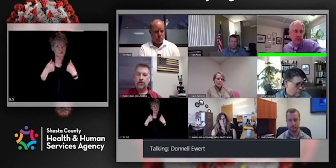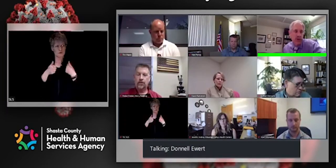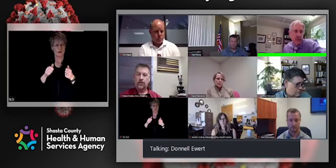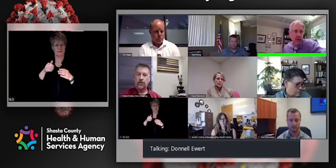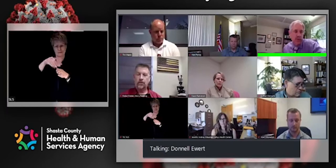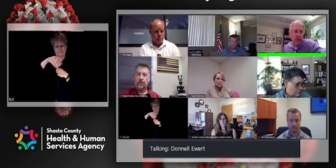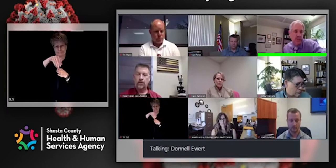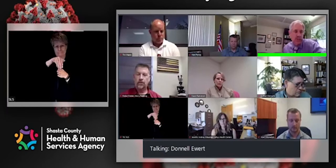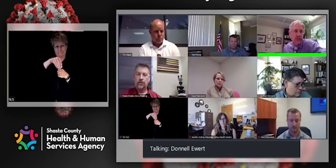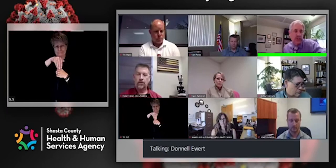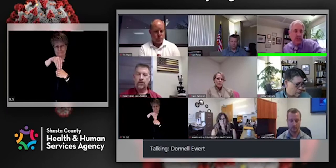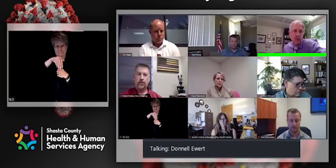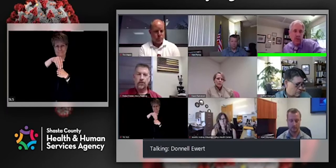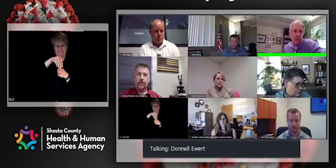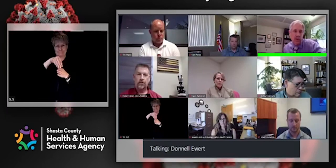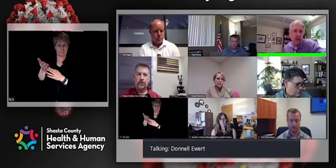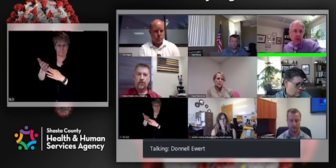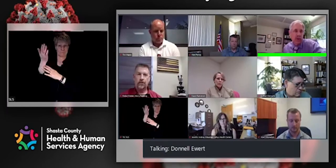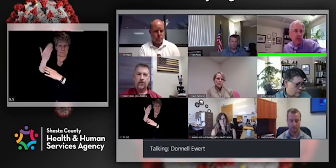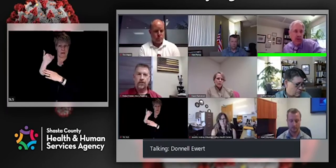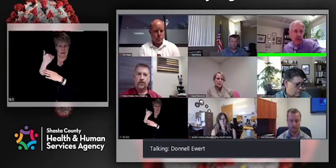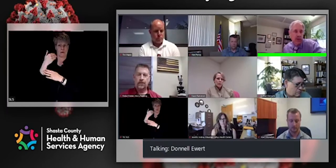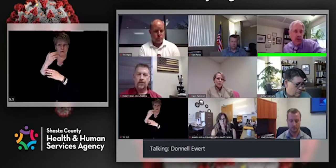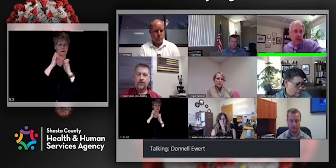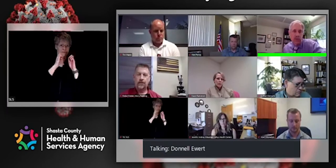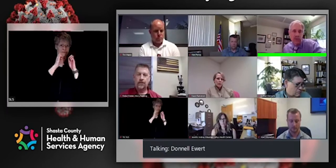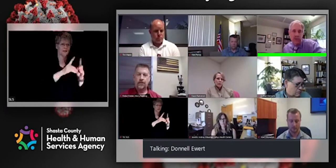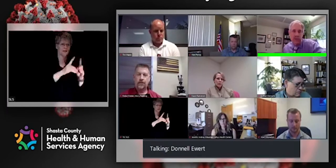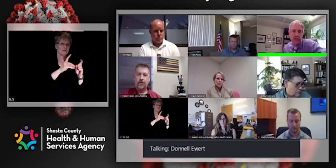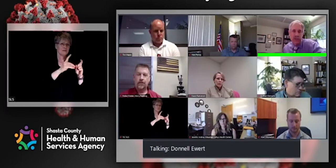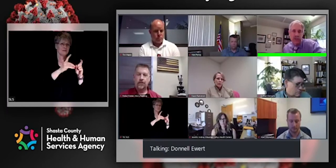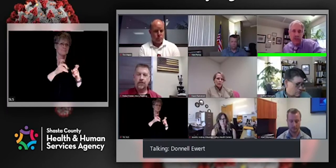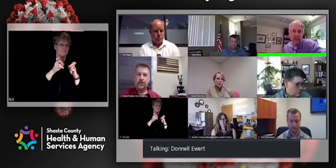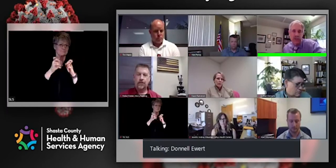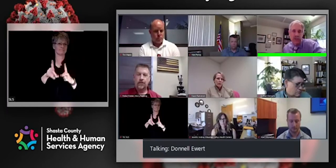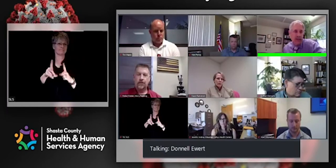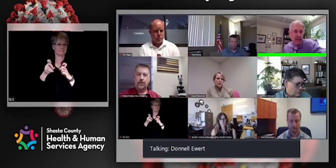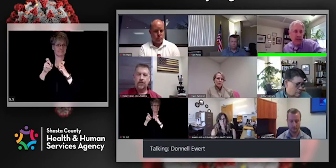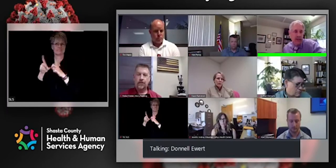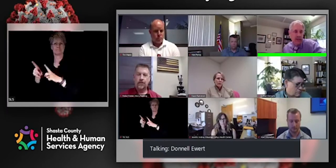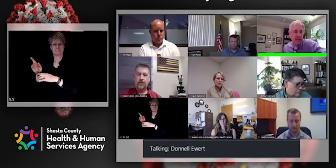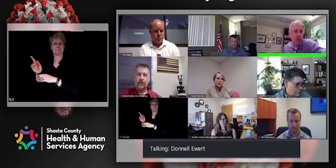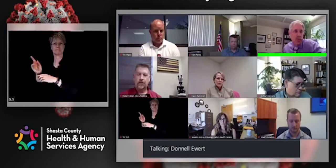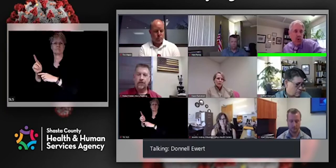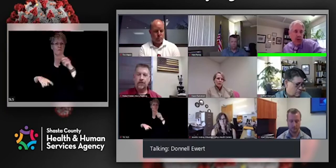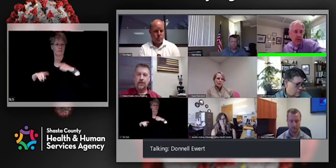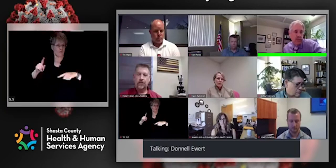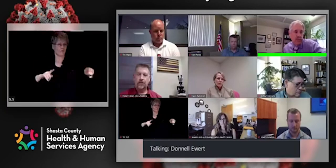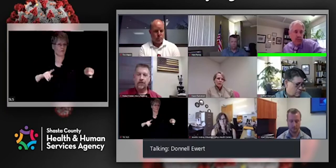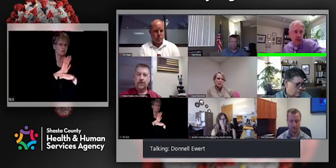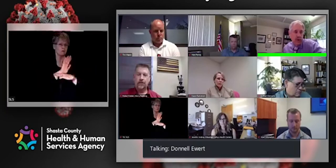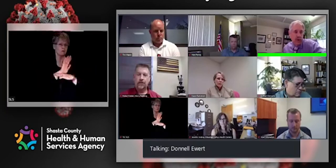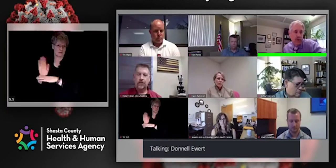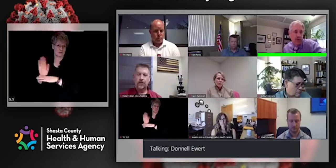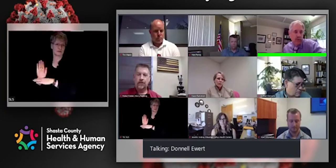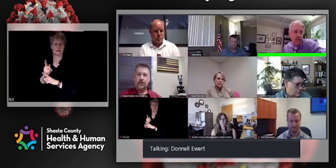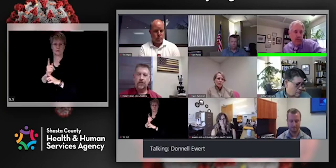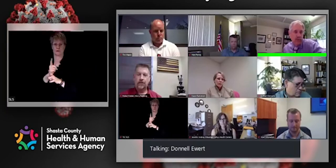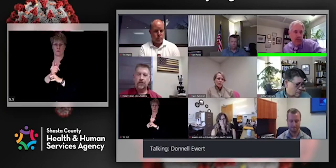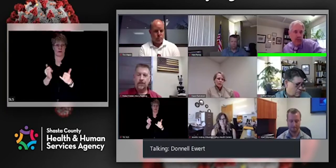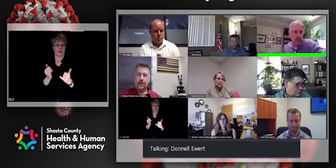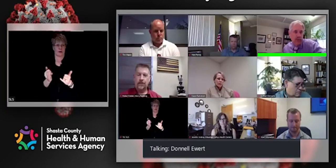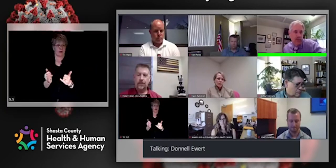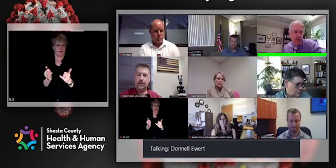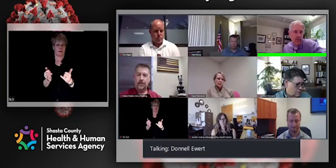on, there was talk about doing education. I think we, we've done quite a bit of education. I think, uh, at this point, there aren't